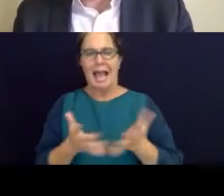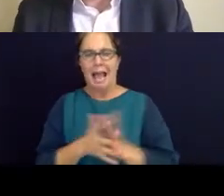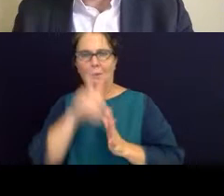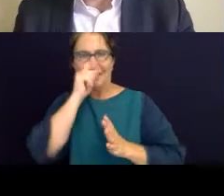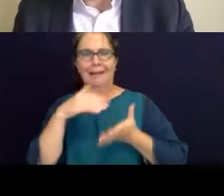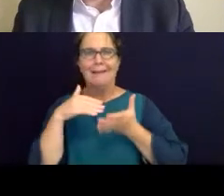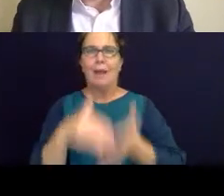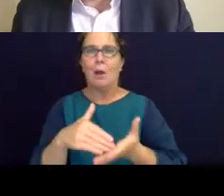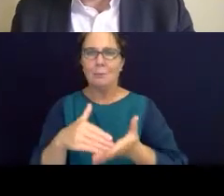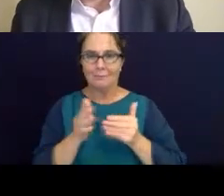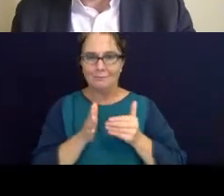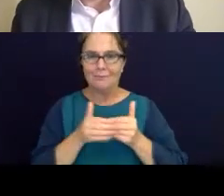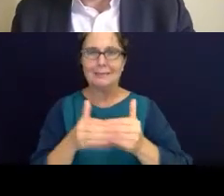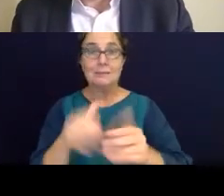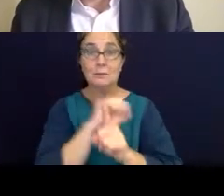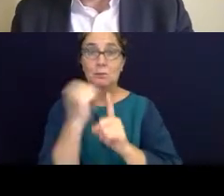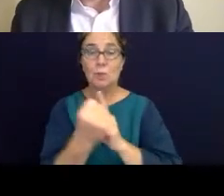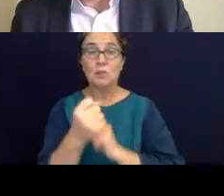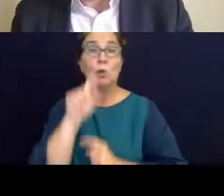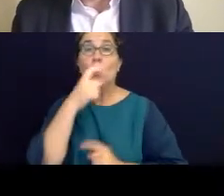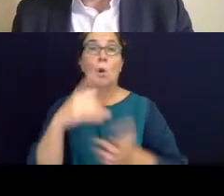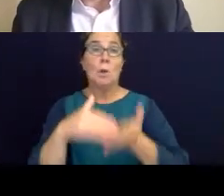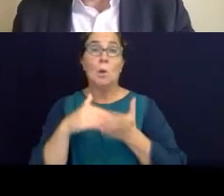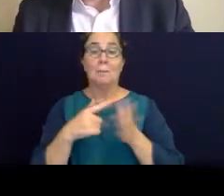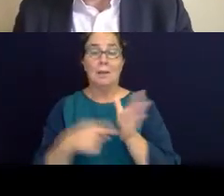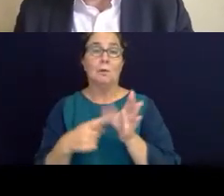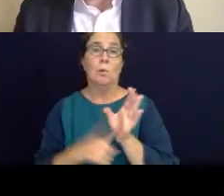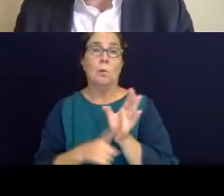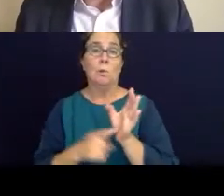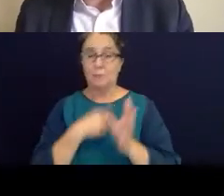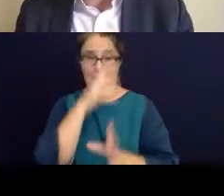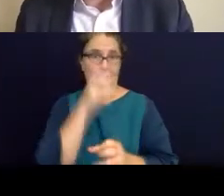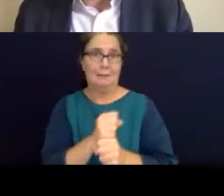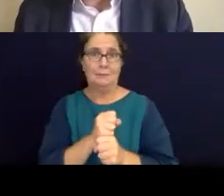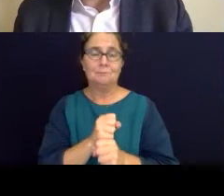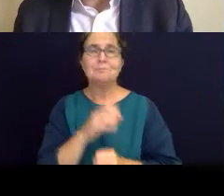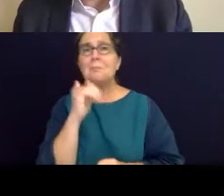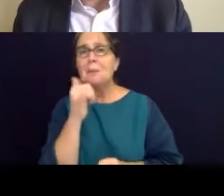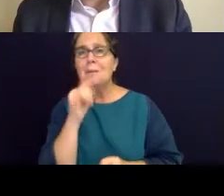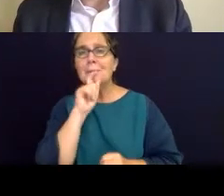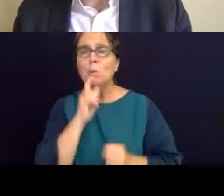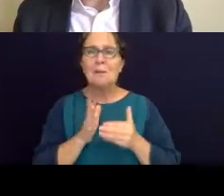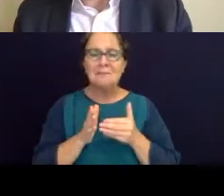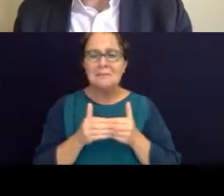situations is not going to help in the long term, I believe. It may address some of the